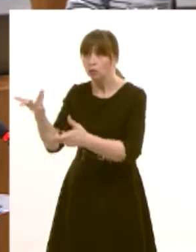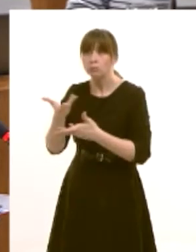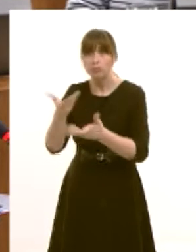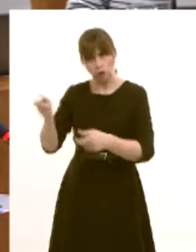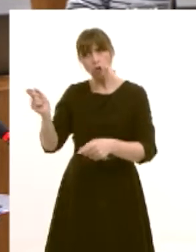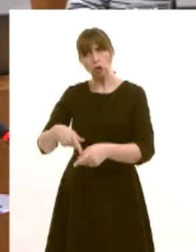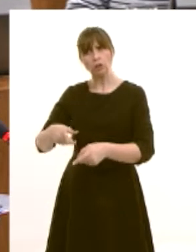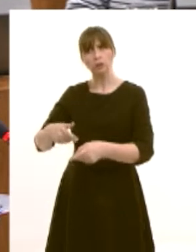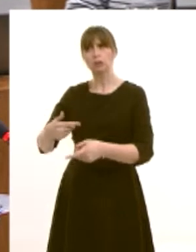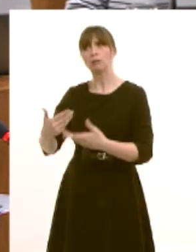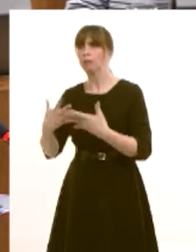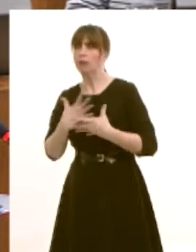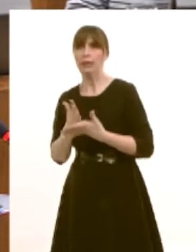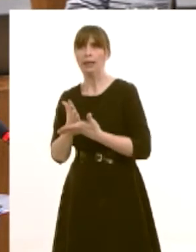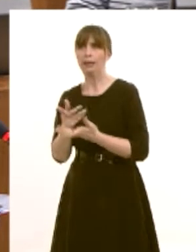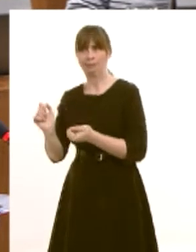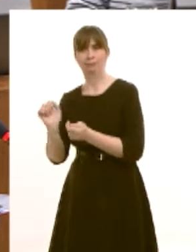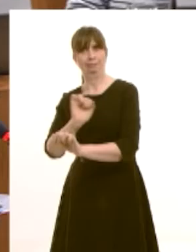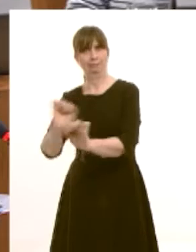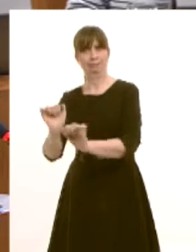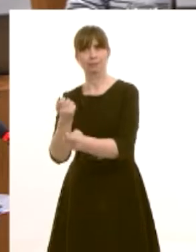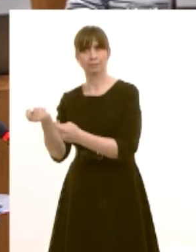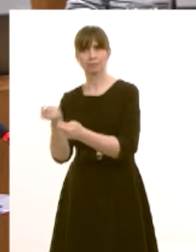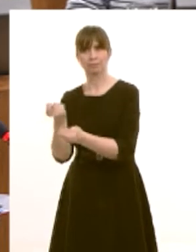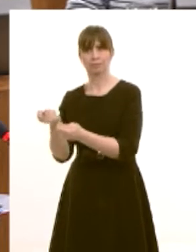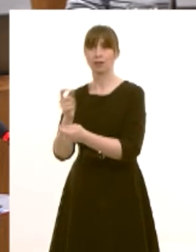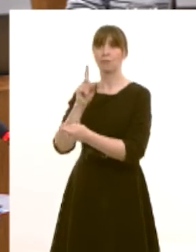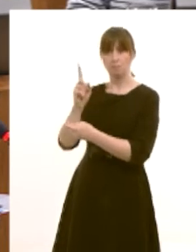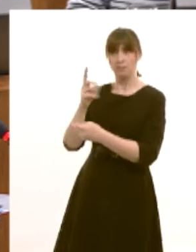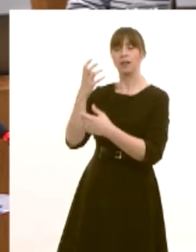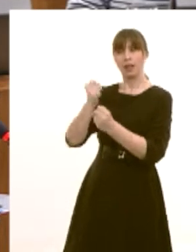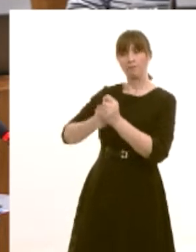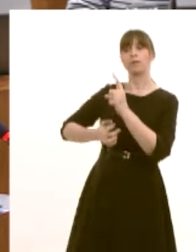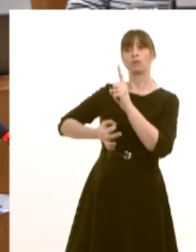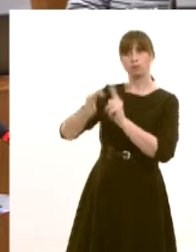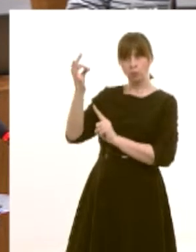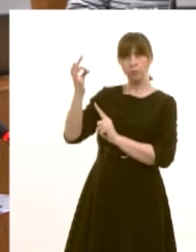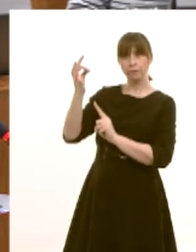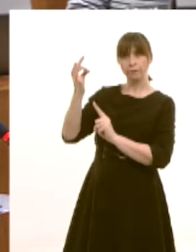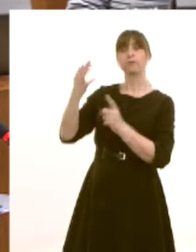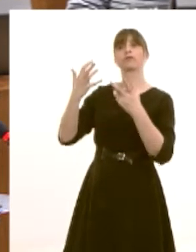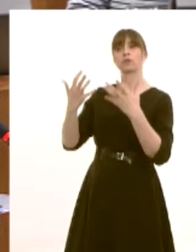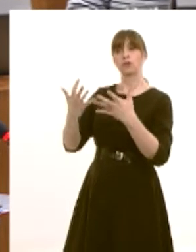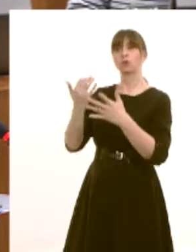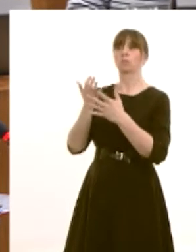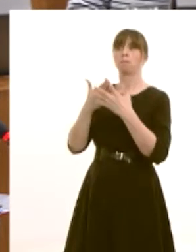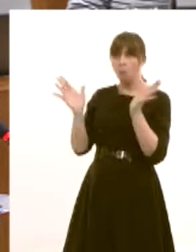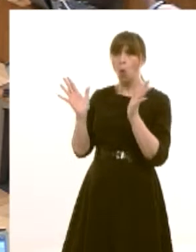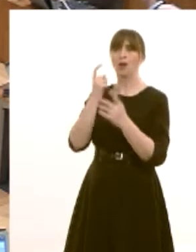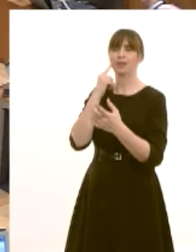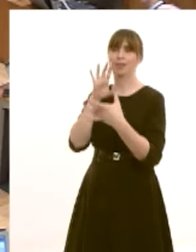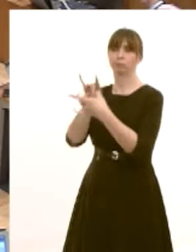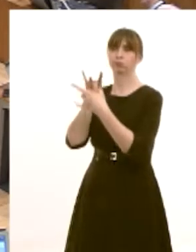they should but nevertheless what we have seen is an enormous improvement in gp accessibility in most surgeries in wales